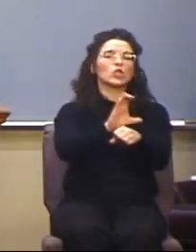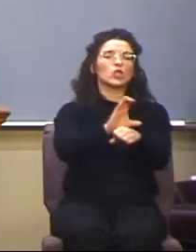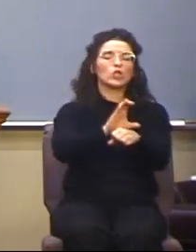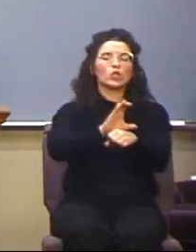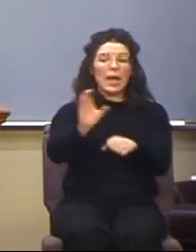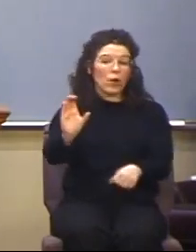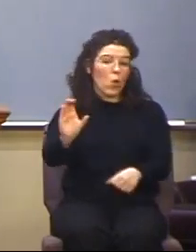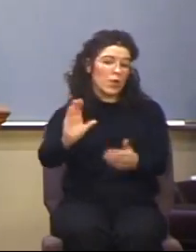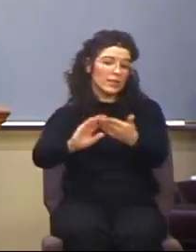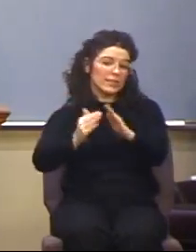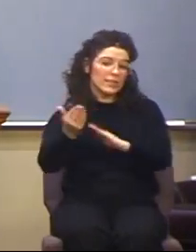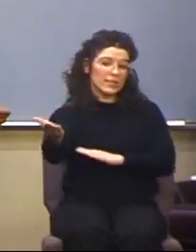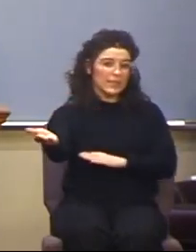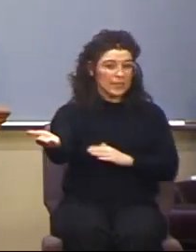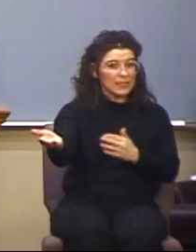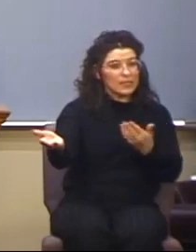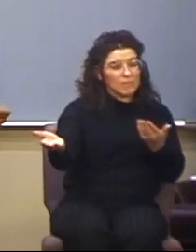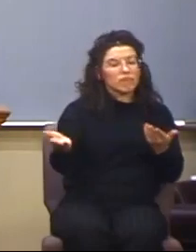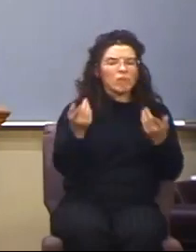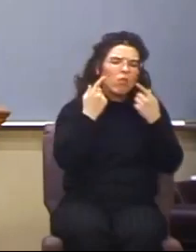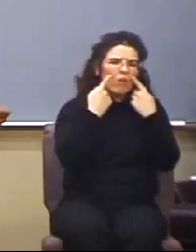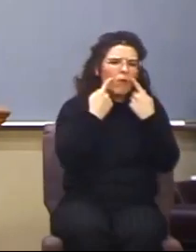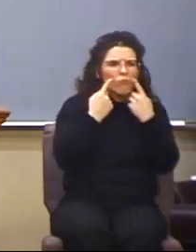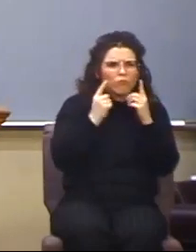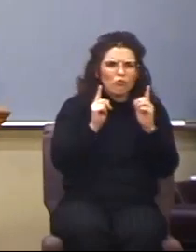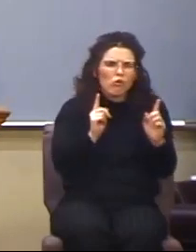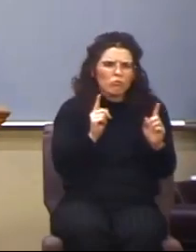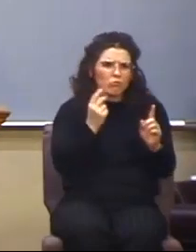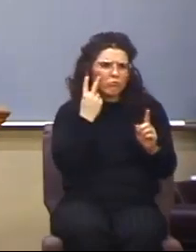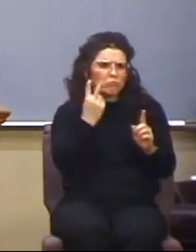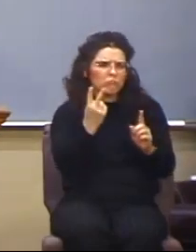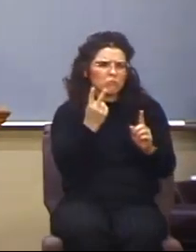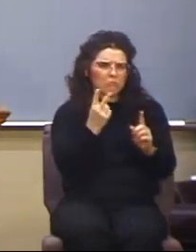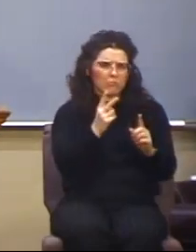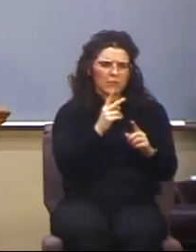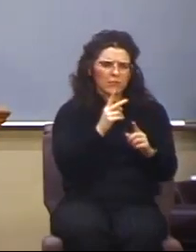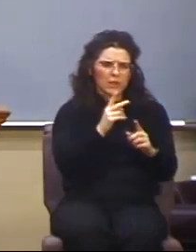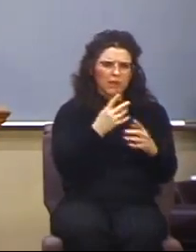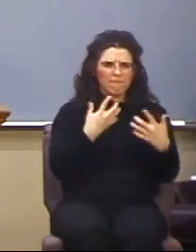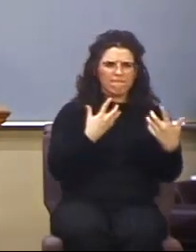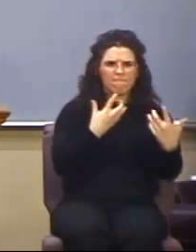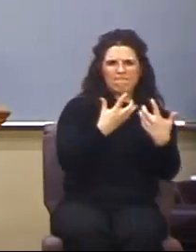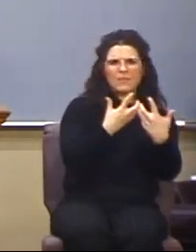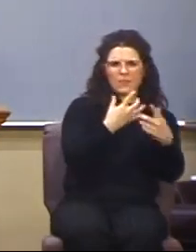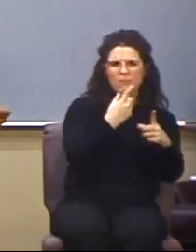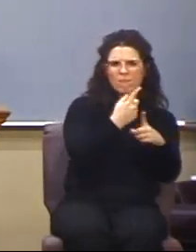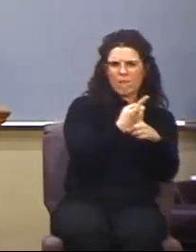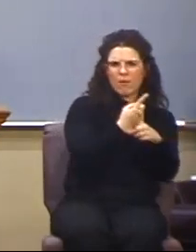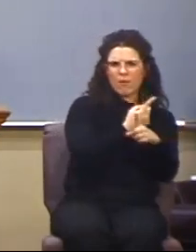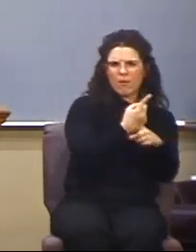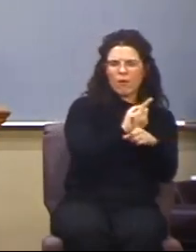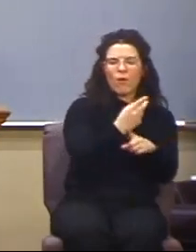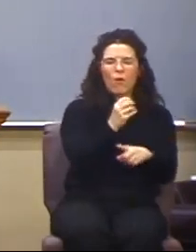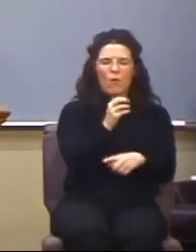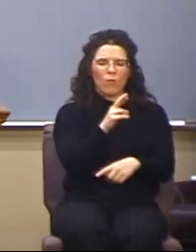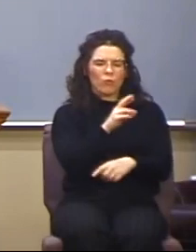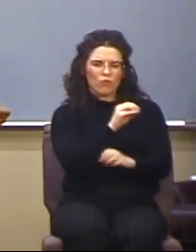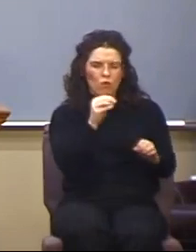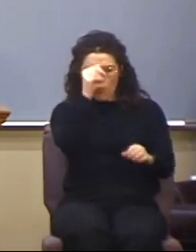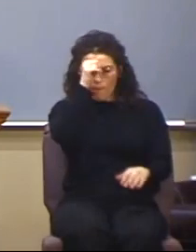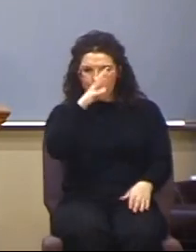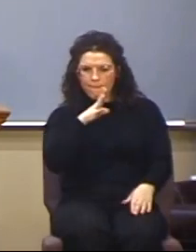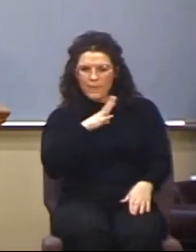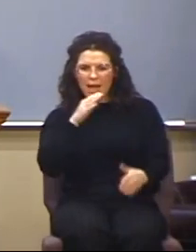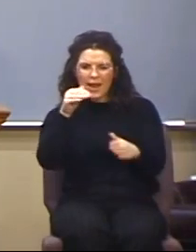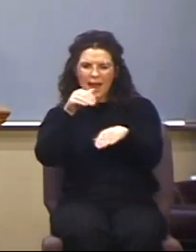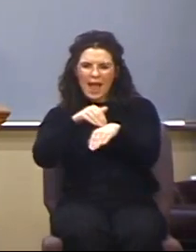and that certainly would work, no man there at Corinth. Or, Paul could be referring